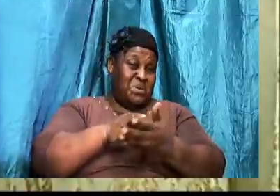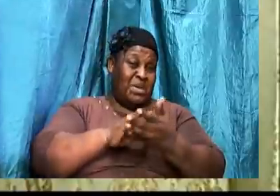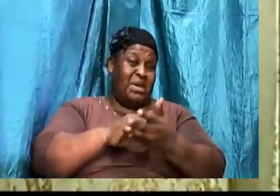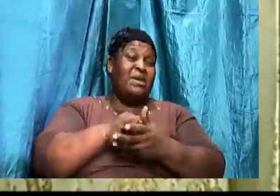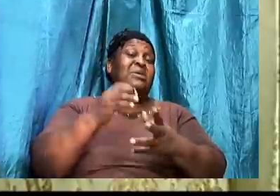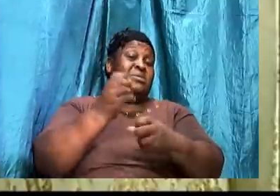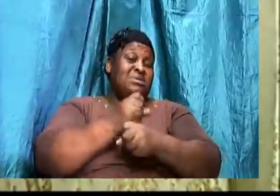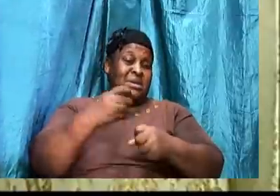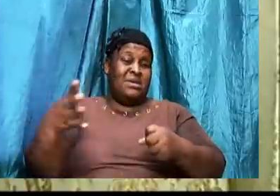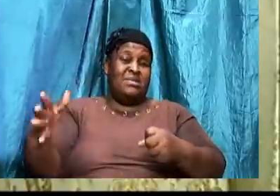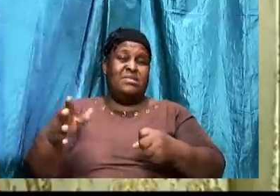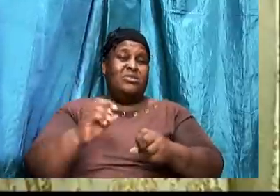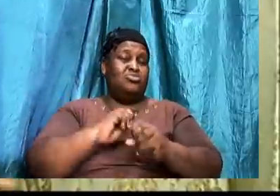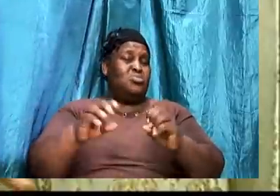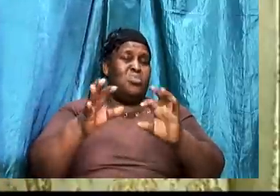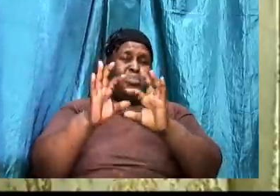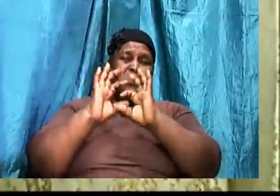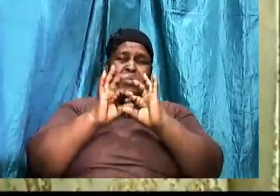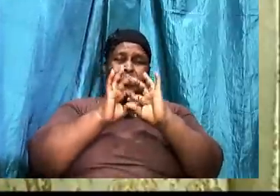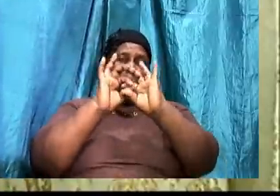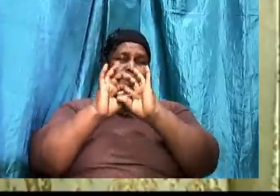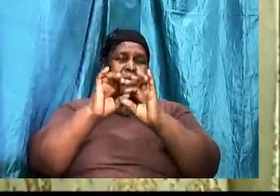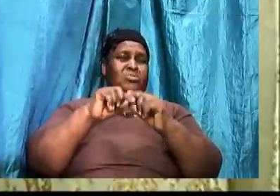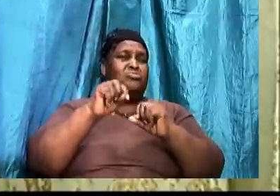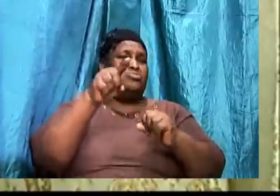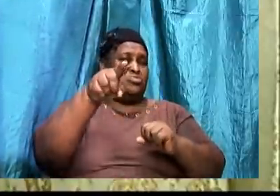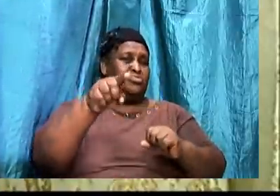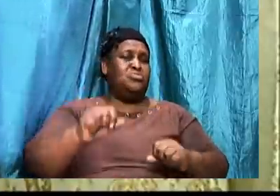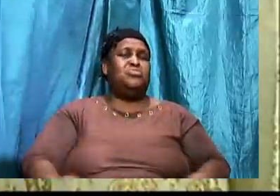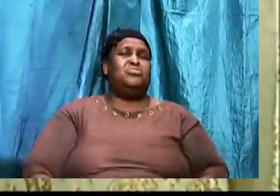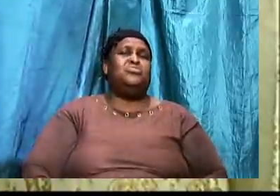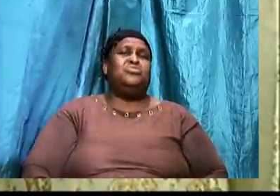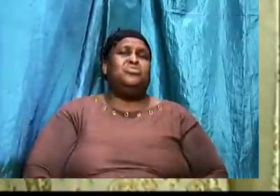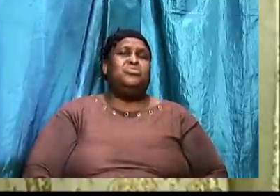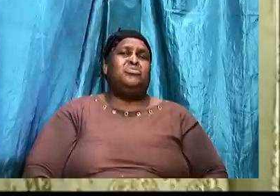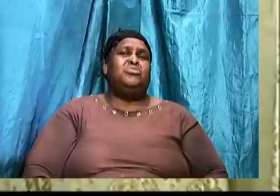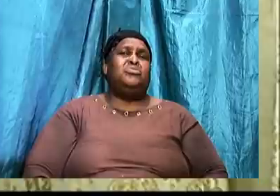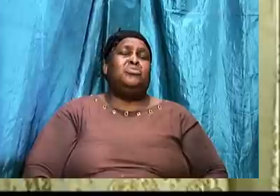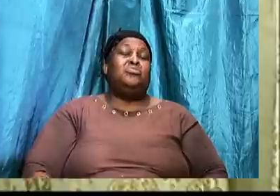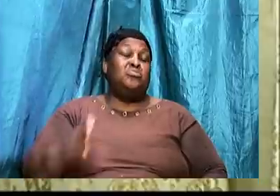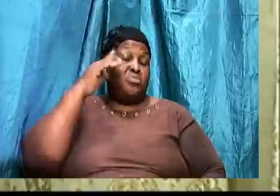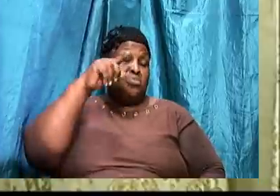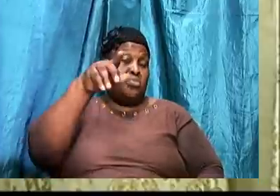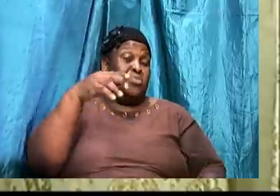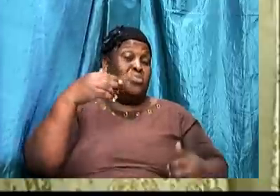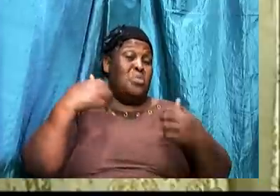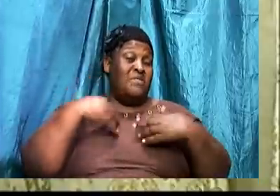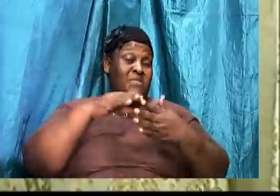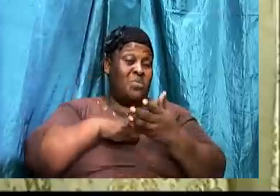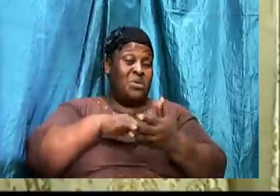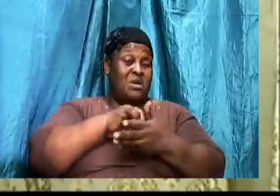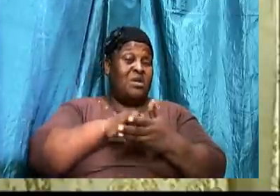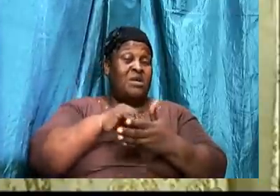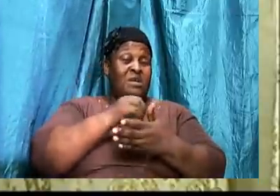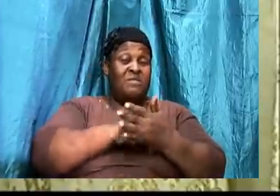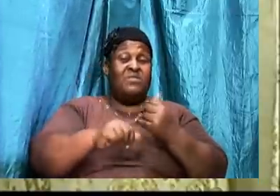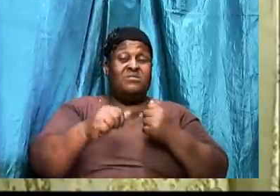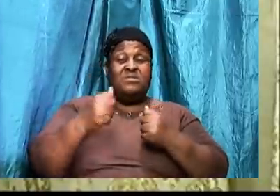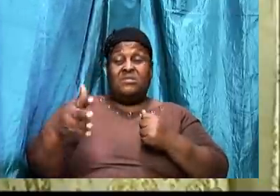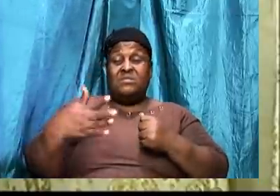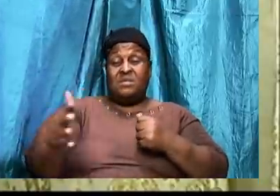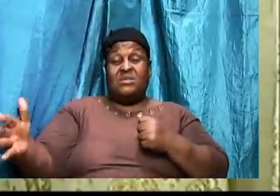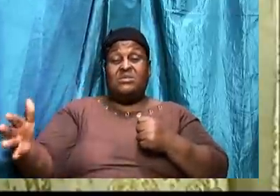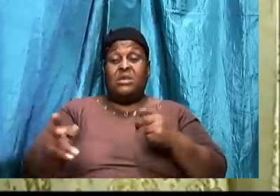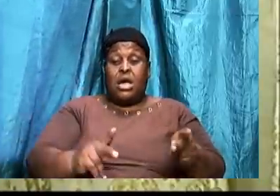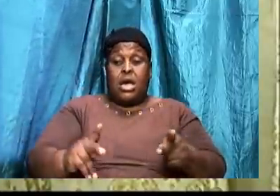don't belong to you. And he will put that thing in front of you. Know that you have a weakness. For certain things. And he